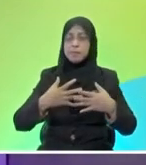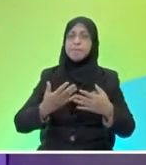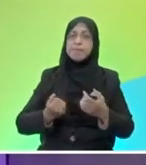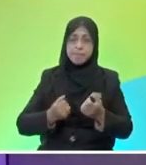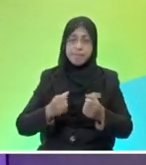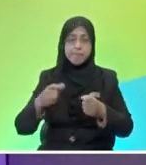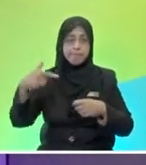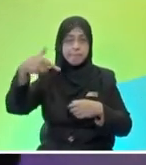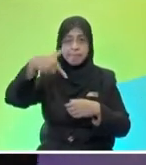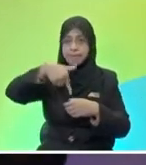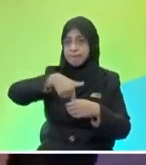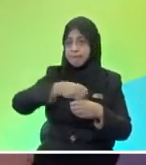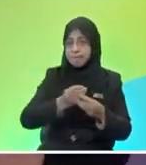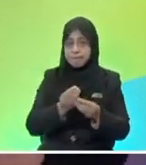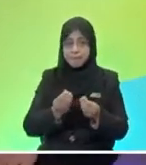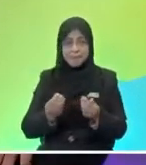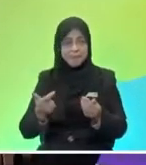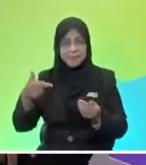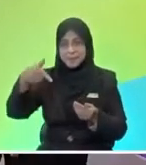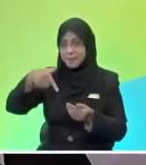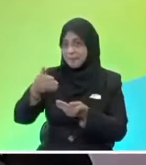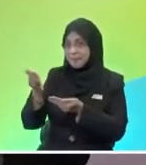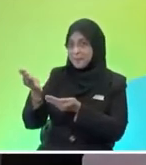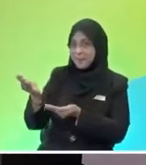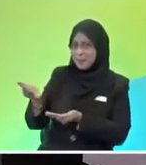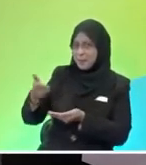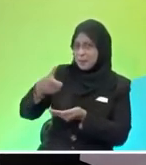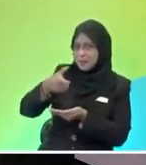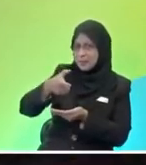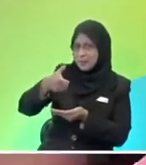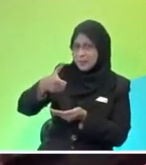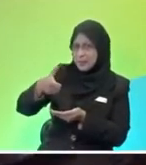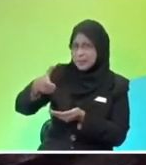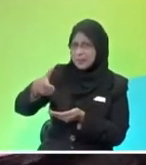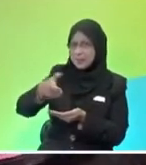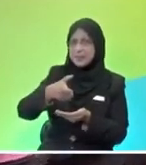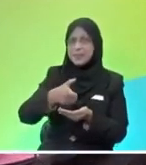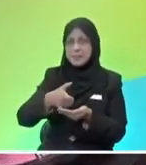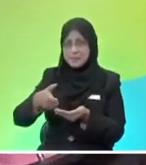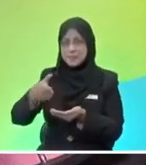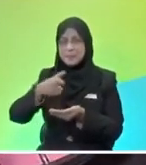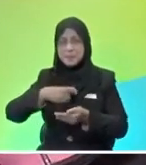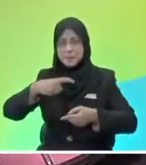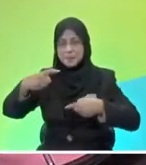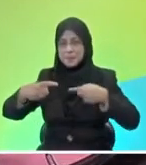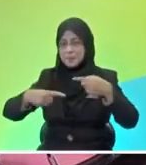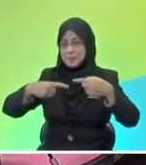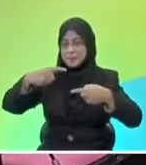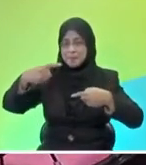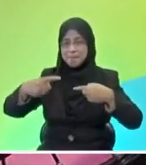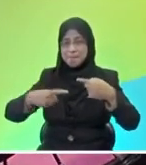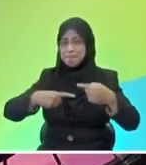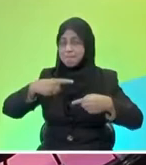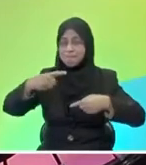use this lubricating oil and spray it at the chain so after you spray at the chain you can